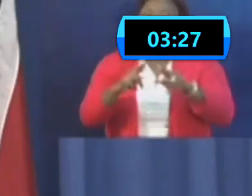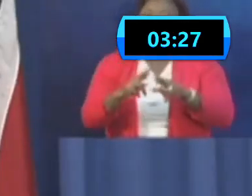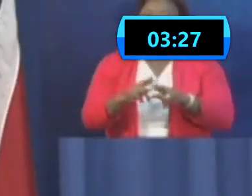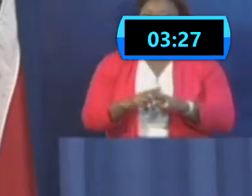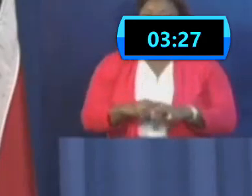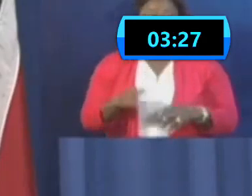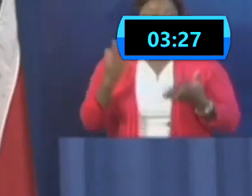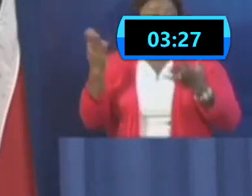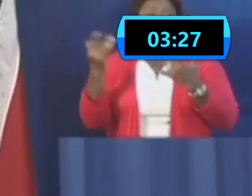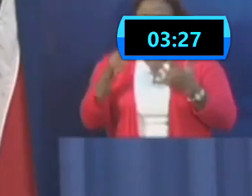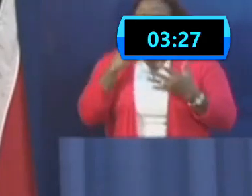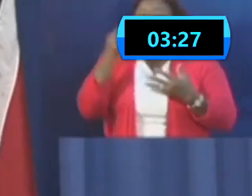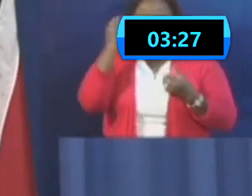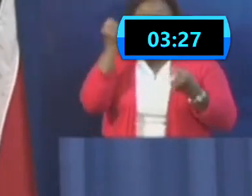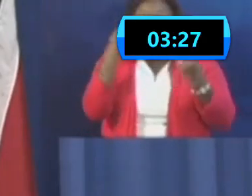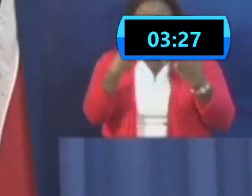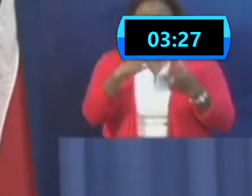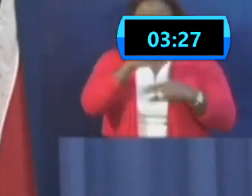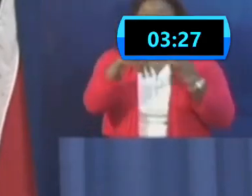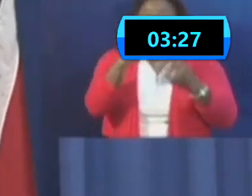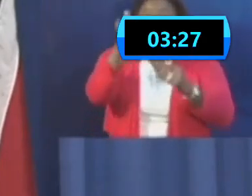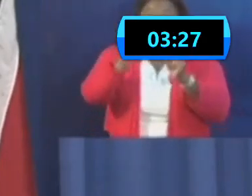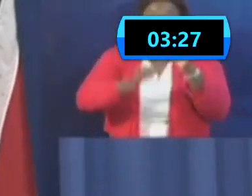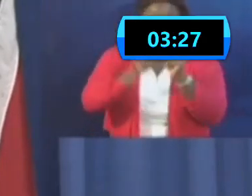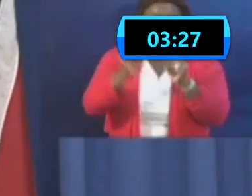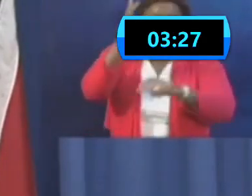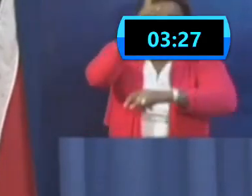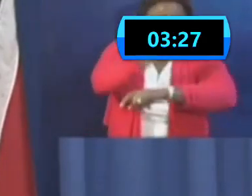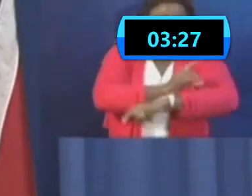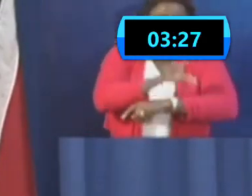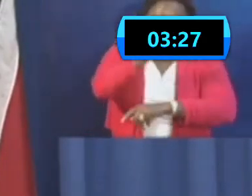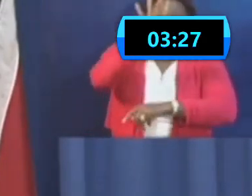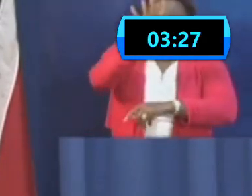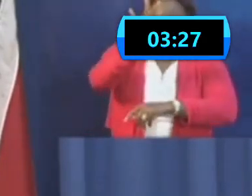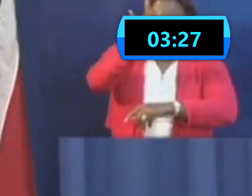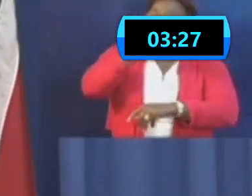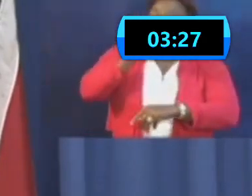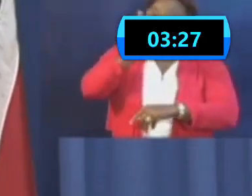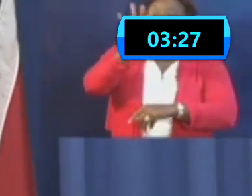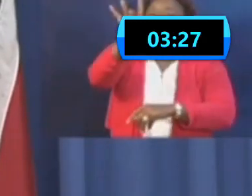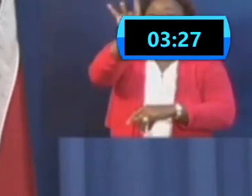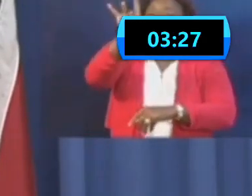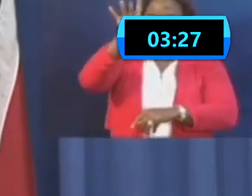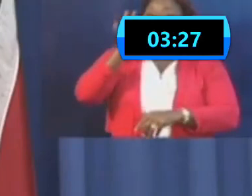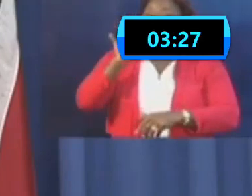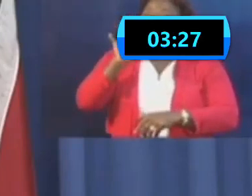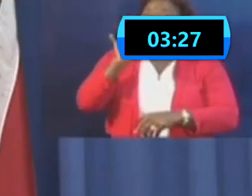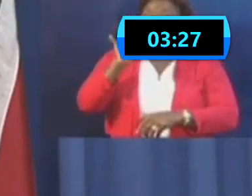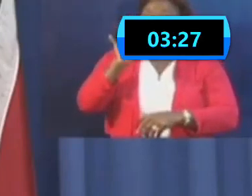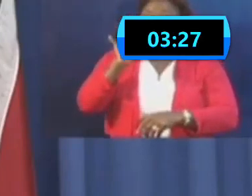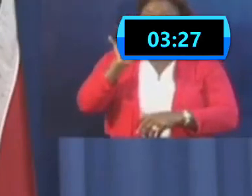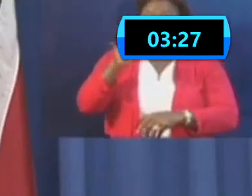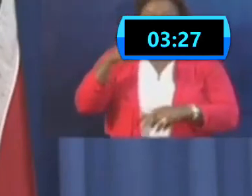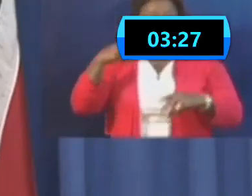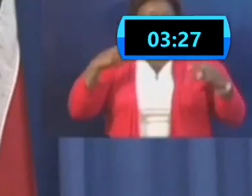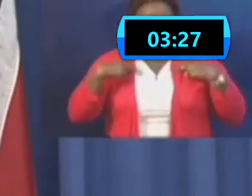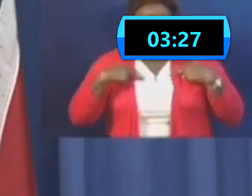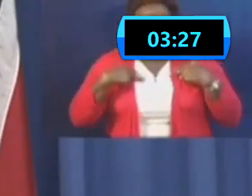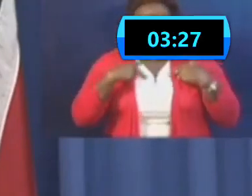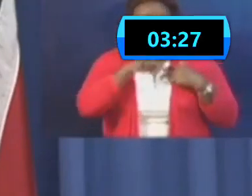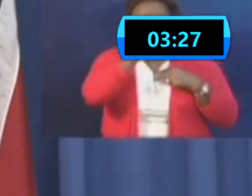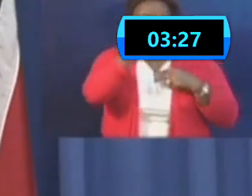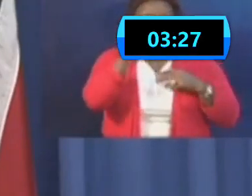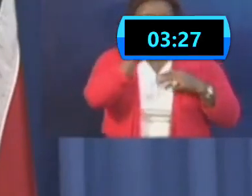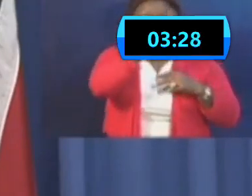samples being taken every day. Our capacity as of today is roughly about 600, so there is a little surplus still.